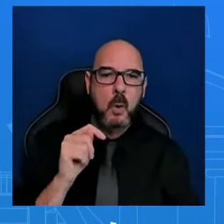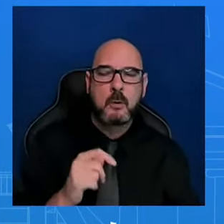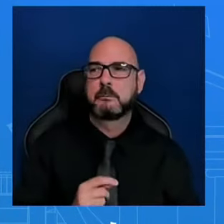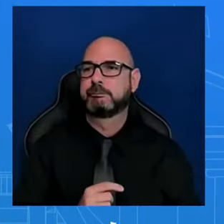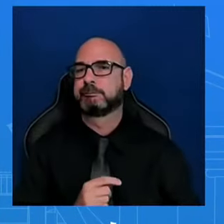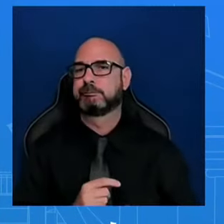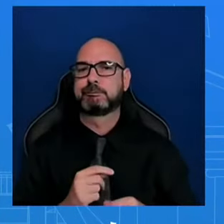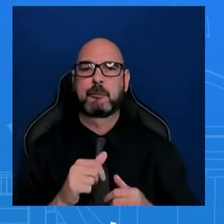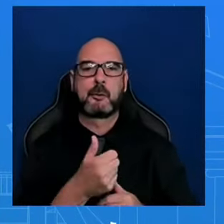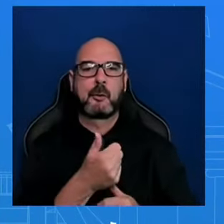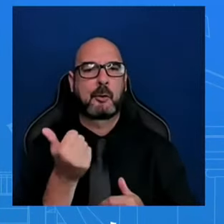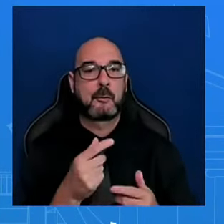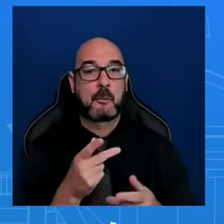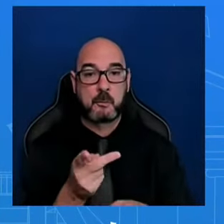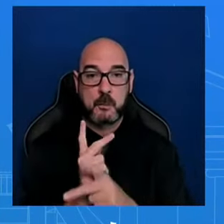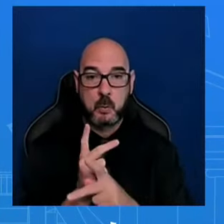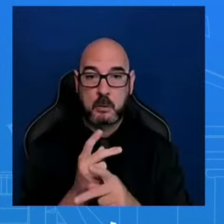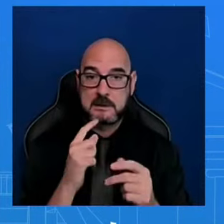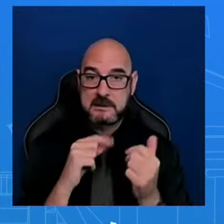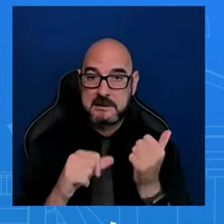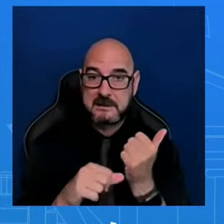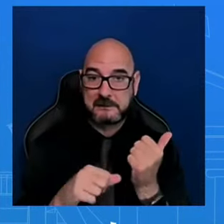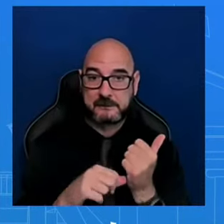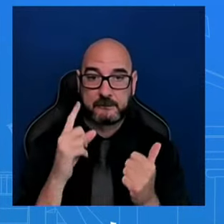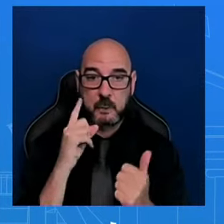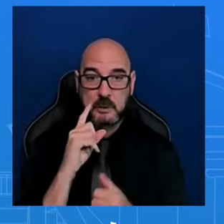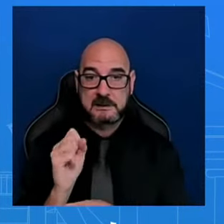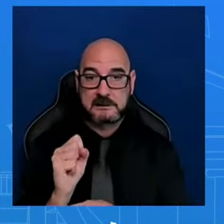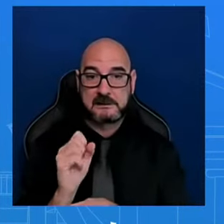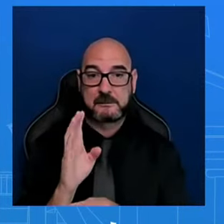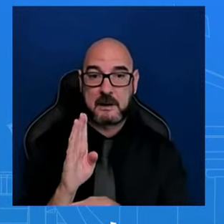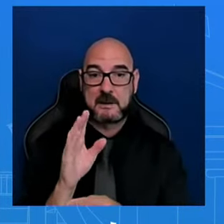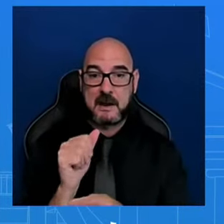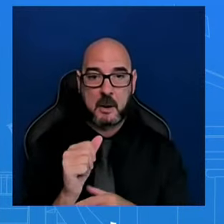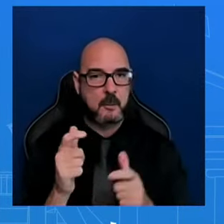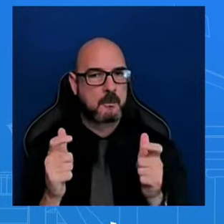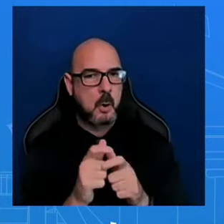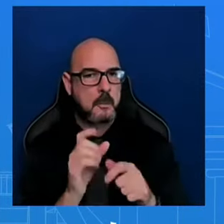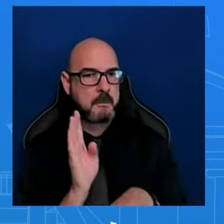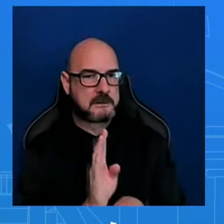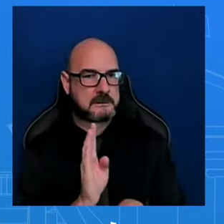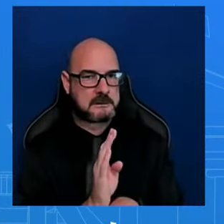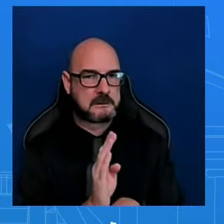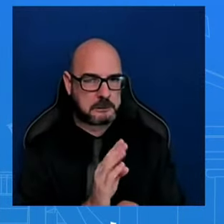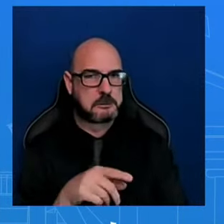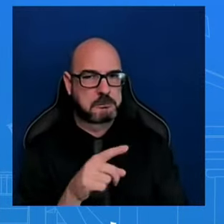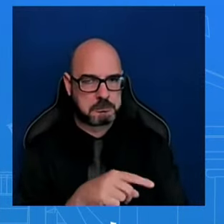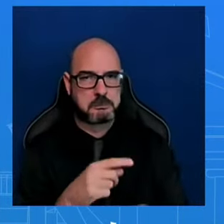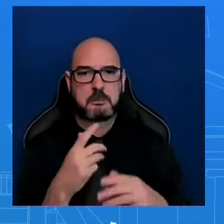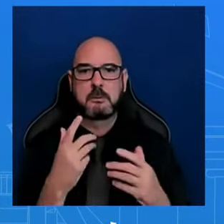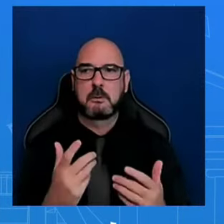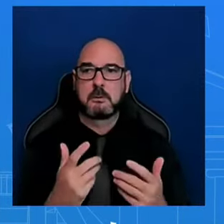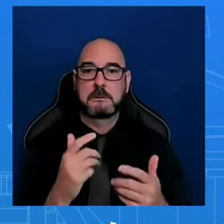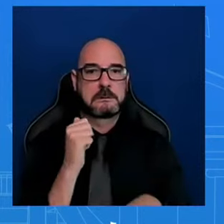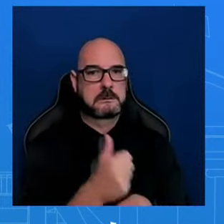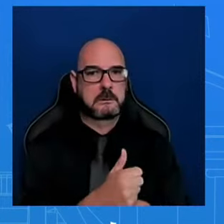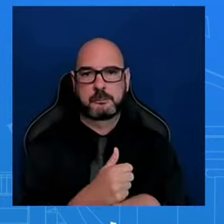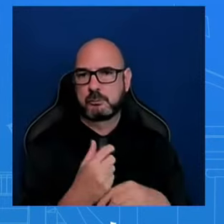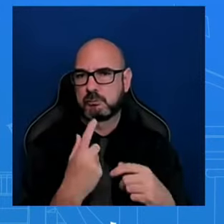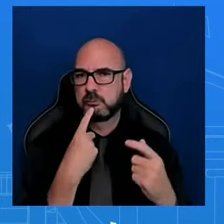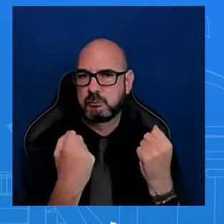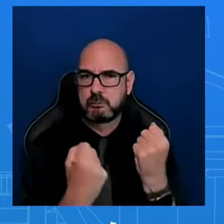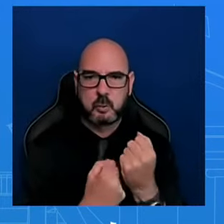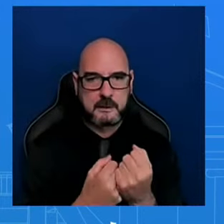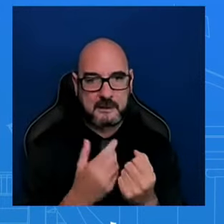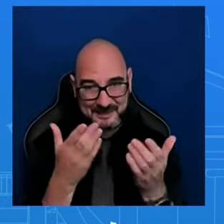available to eligible businesses and set up business recovery centers to help on the ground. As it relates to your question about Chief—the Chief of